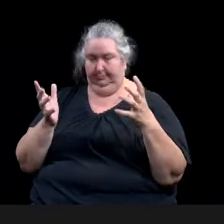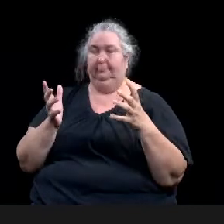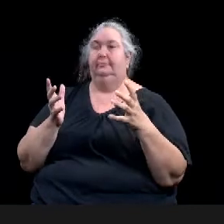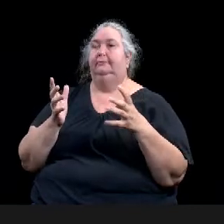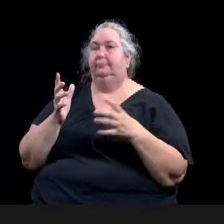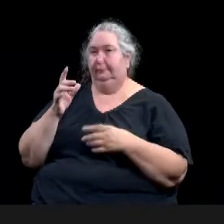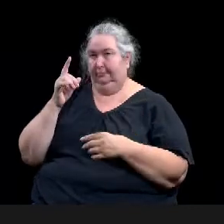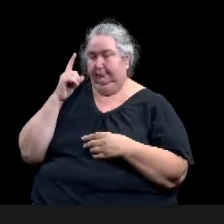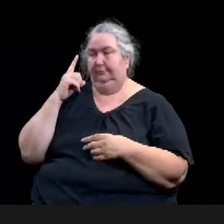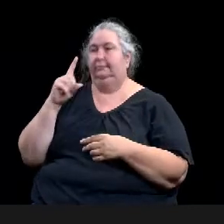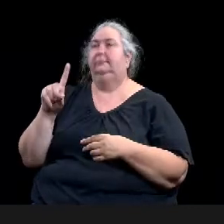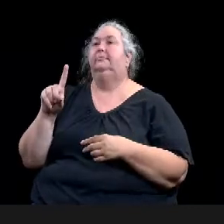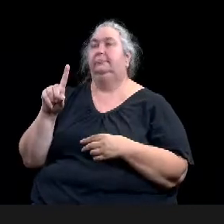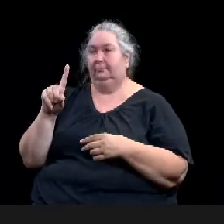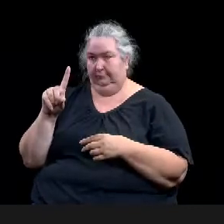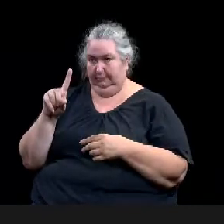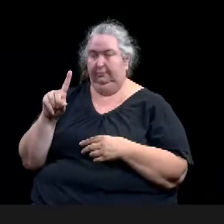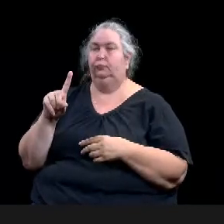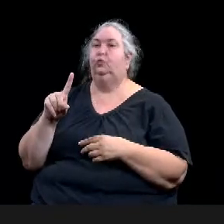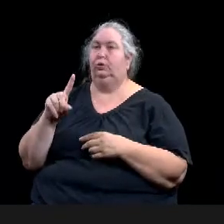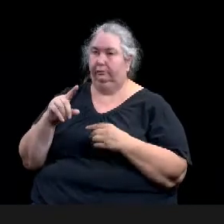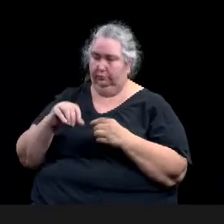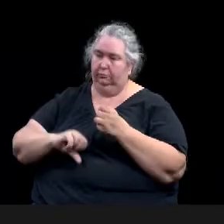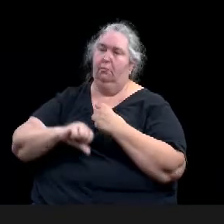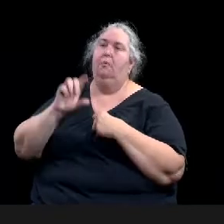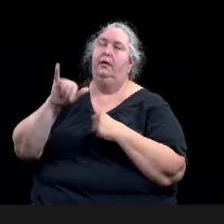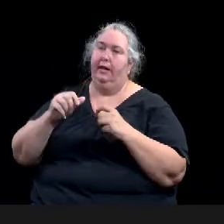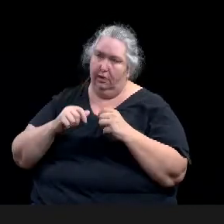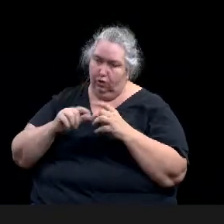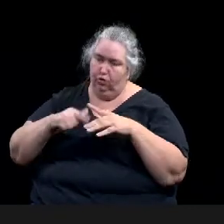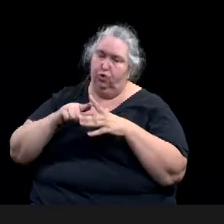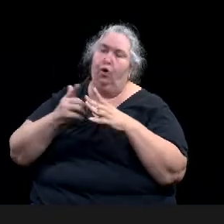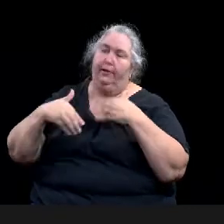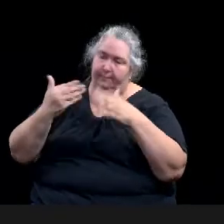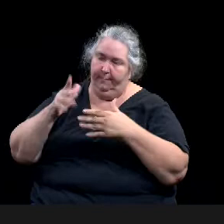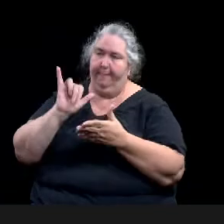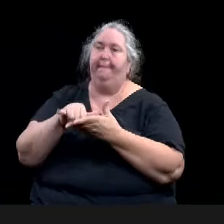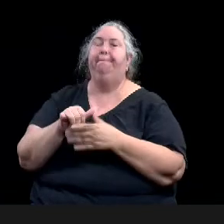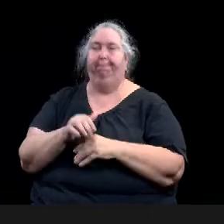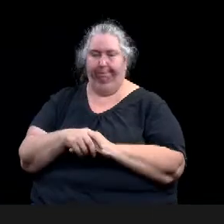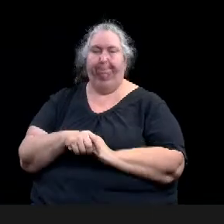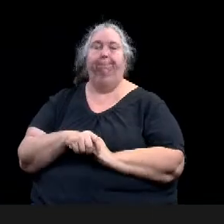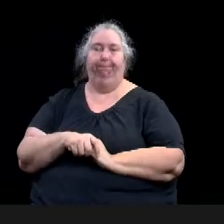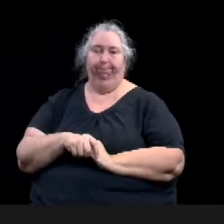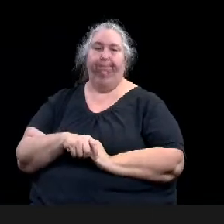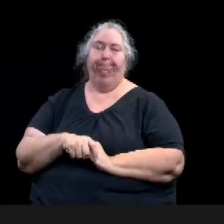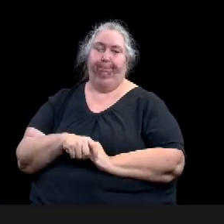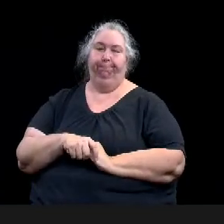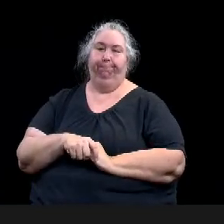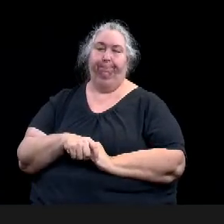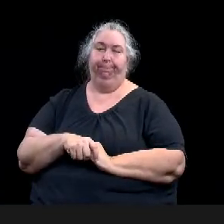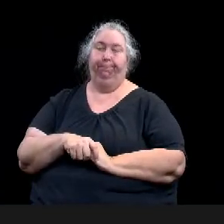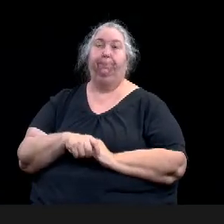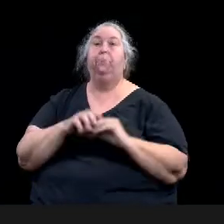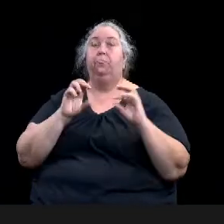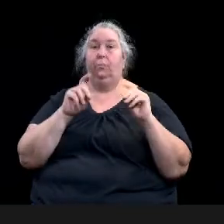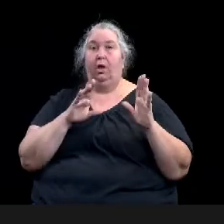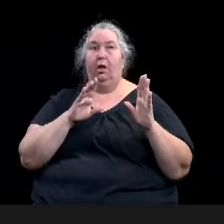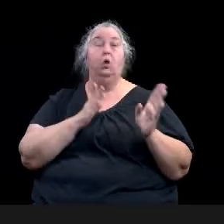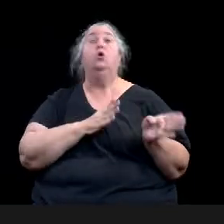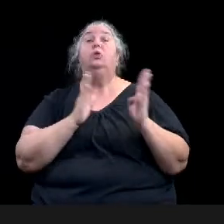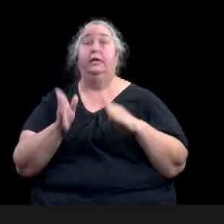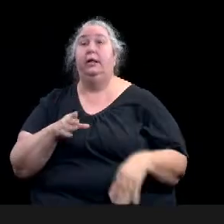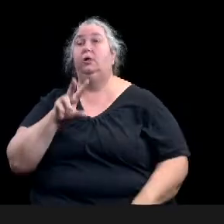Uh, the, the next one, 226 is a 1309 Holly Vista street. Uh, this is a single family home